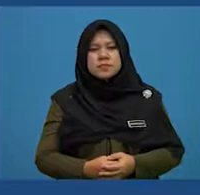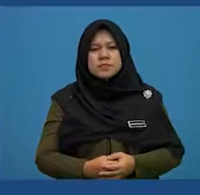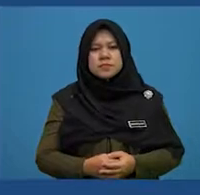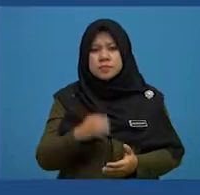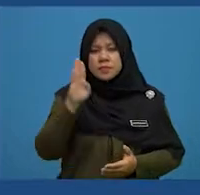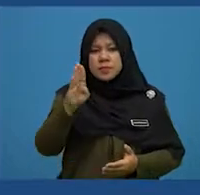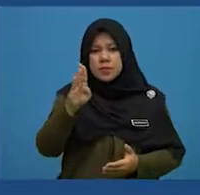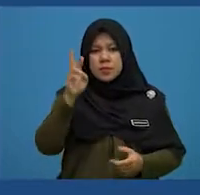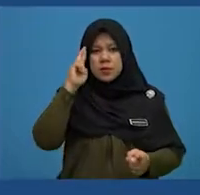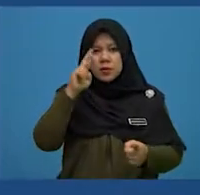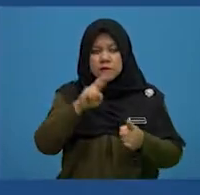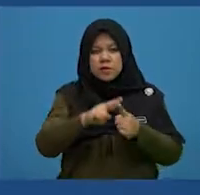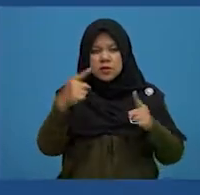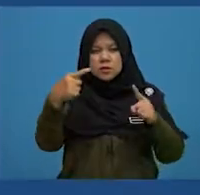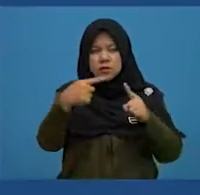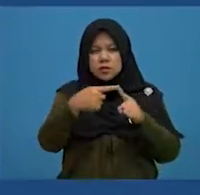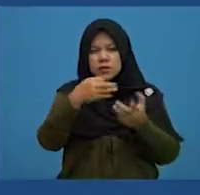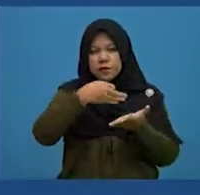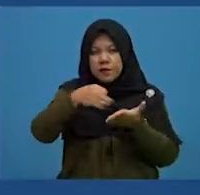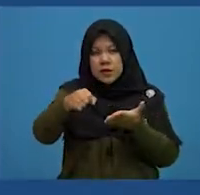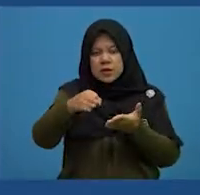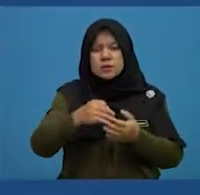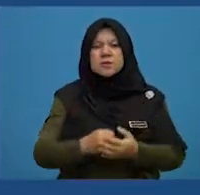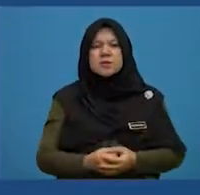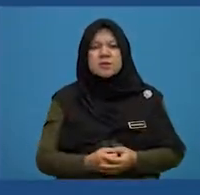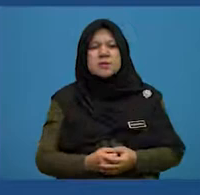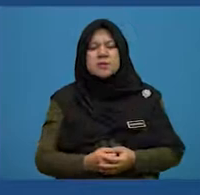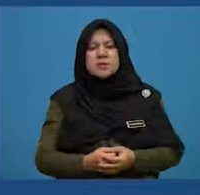Is it B, responses to failure?